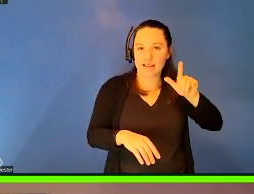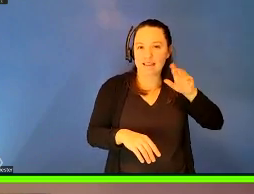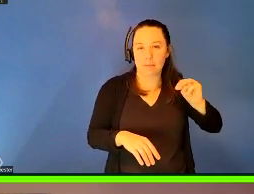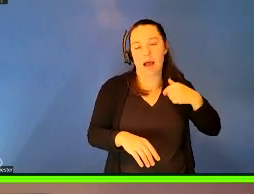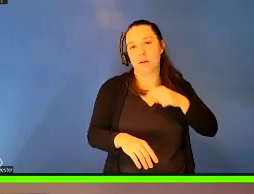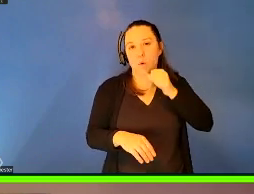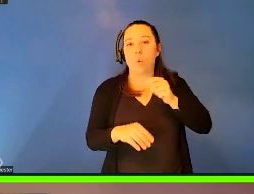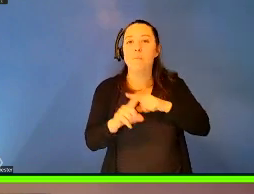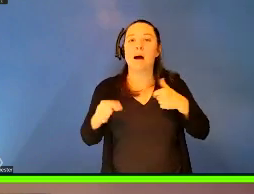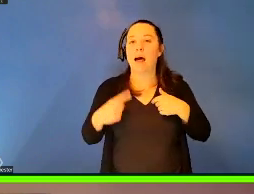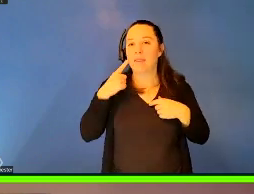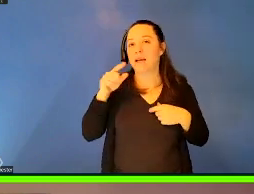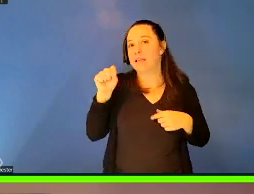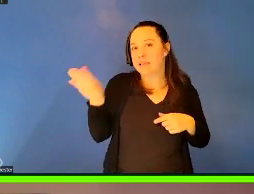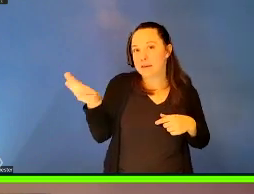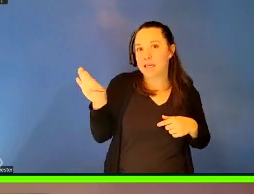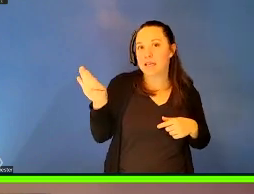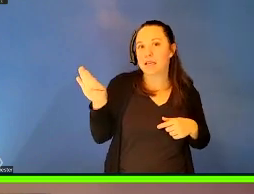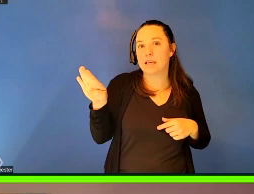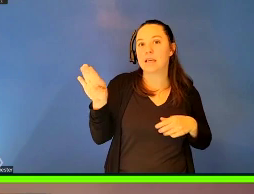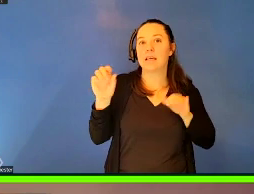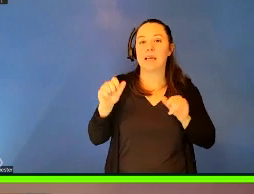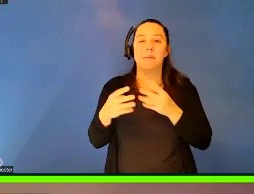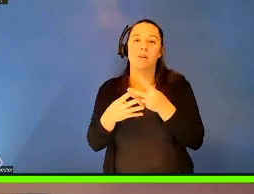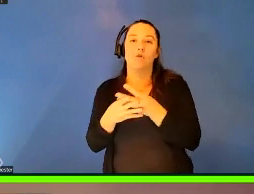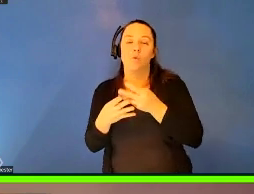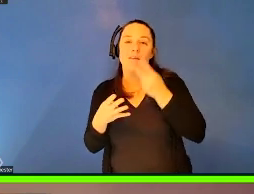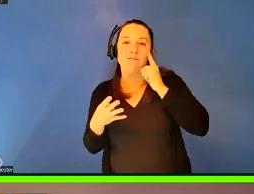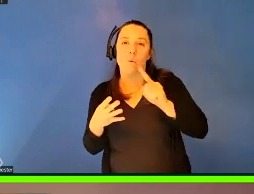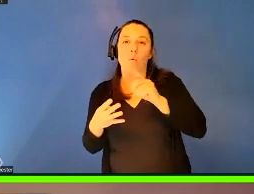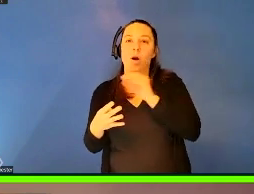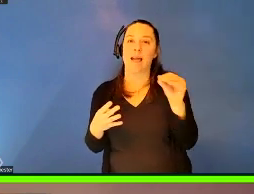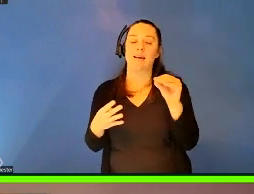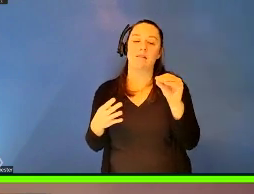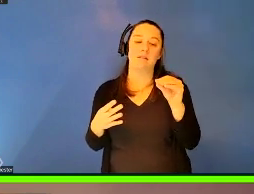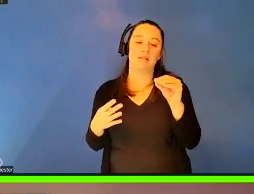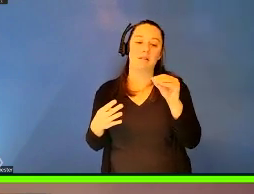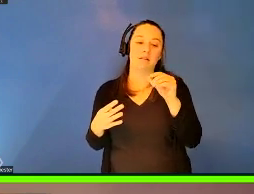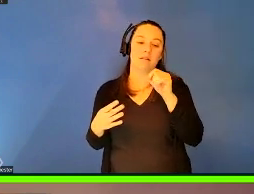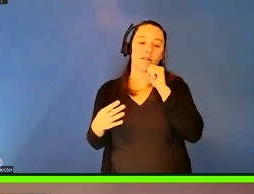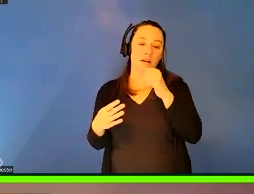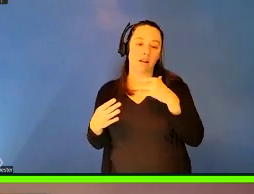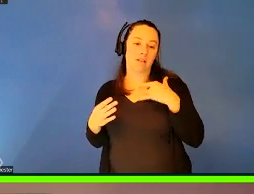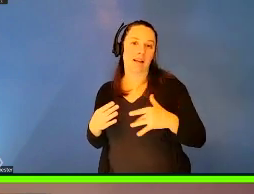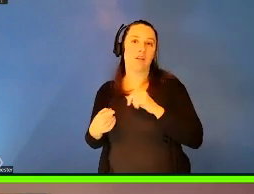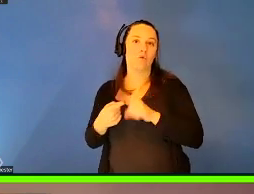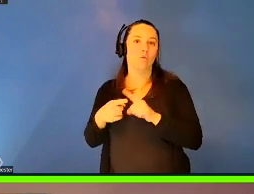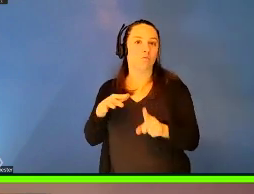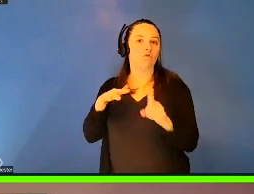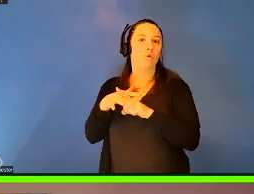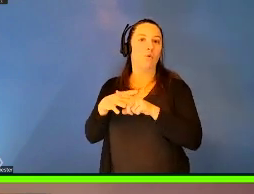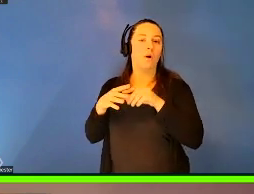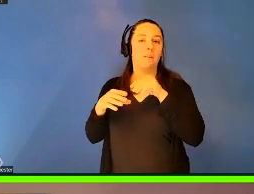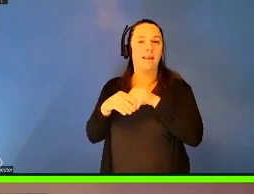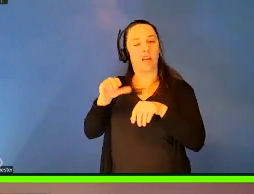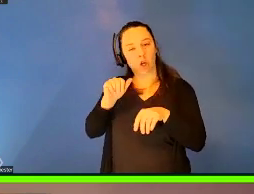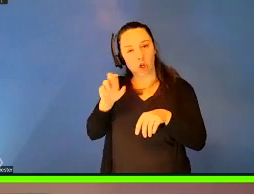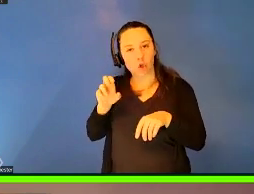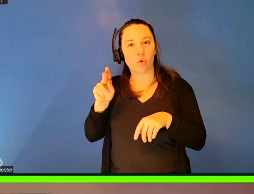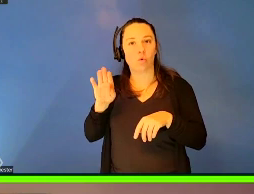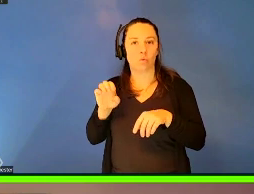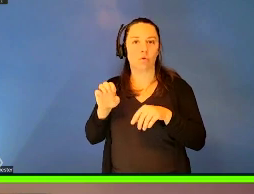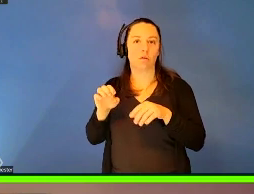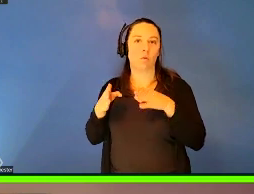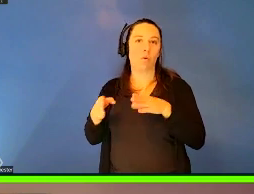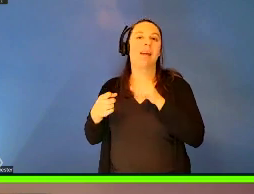TB can be both screened for and also is unlikely to present in its acute state in, um, much of Western